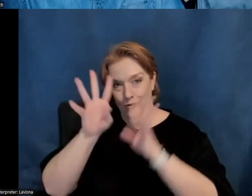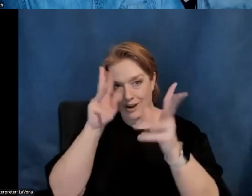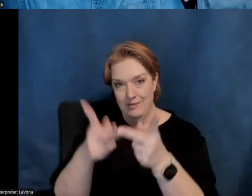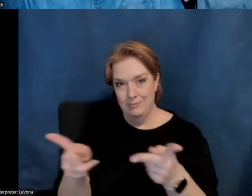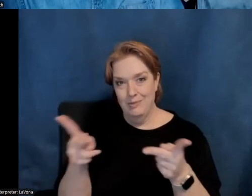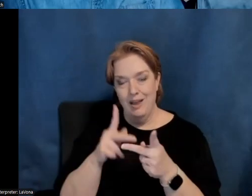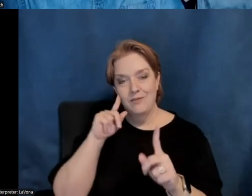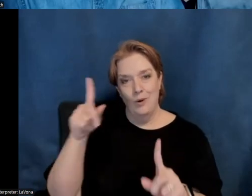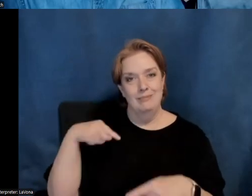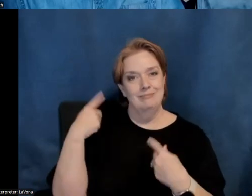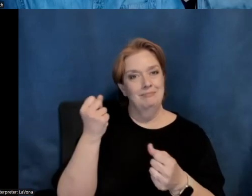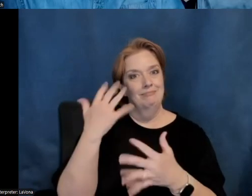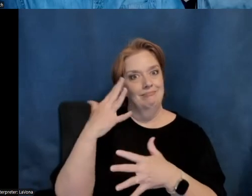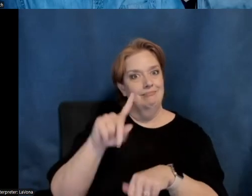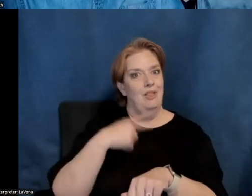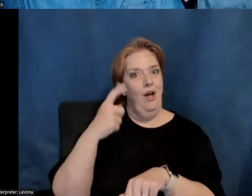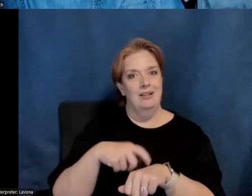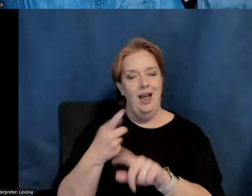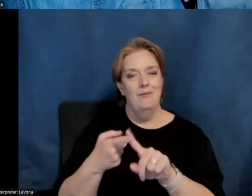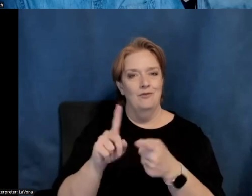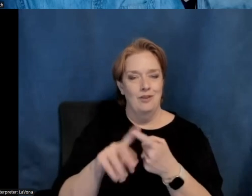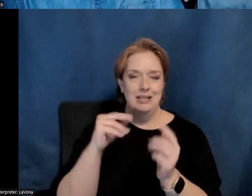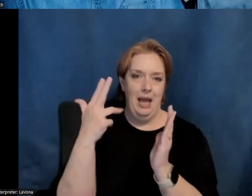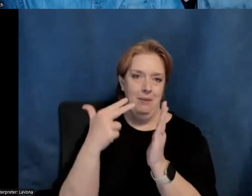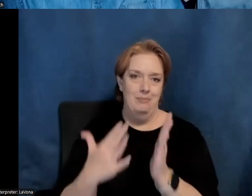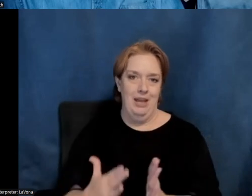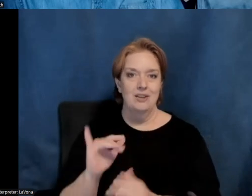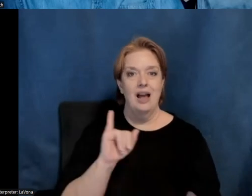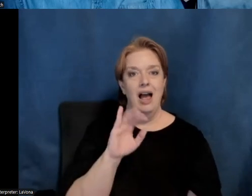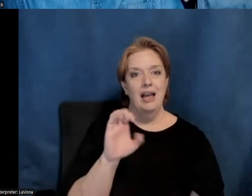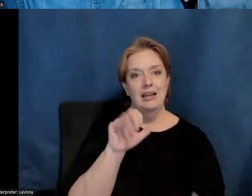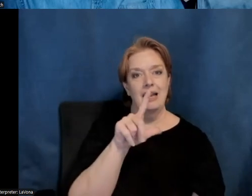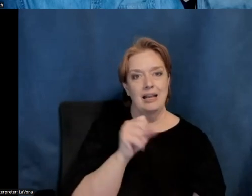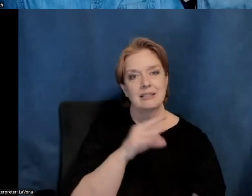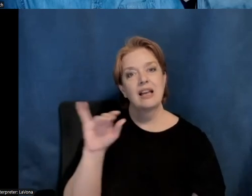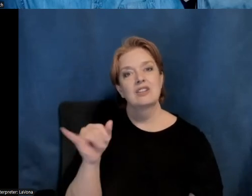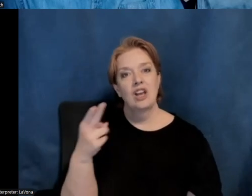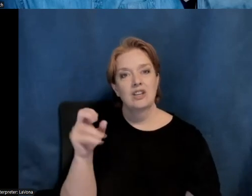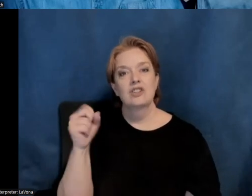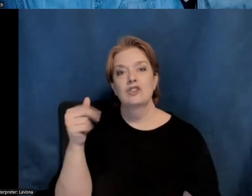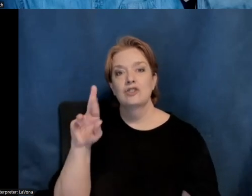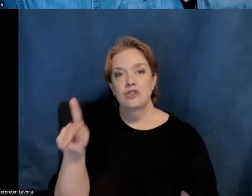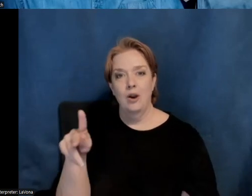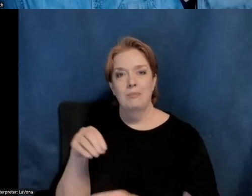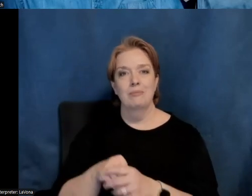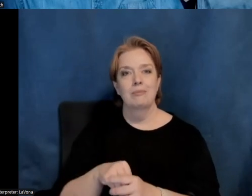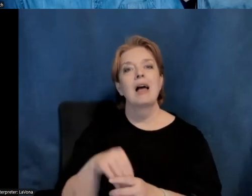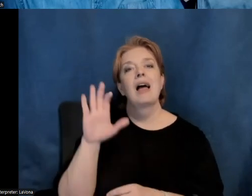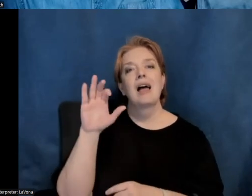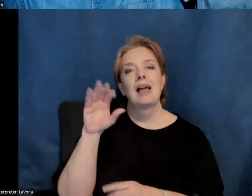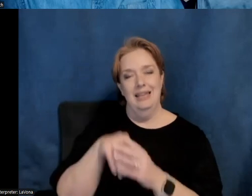long-time friends, um, and, and both incredible painters, um, i.e. Kaus and J.H. Sharp in Taos, New Mexico.